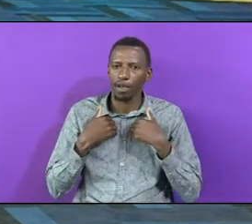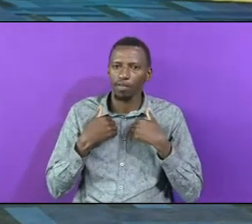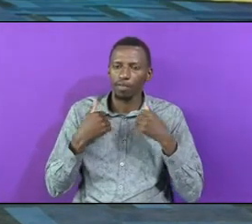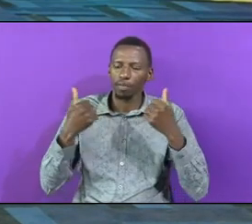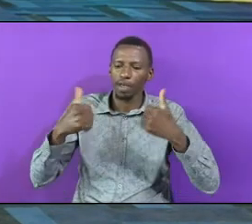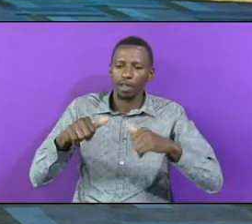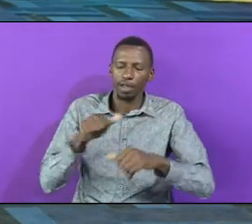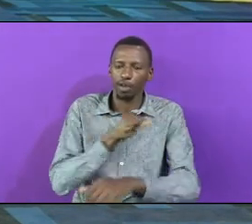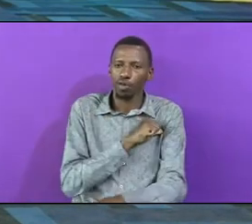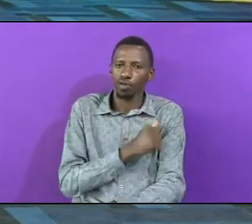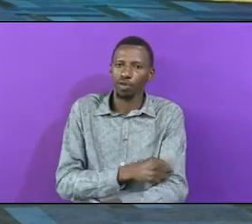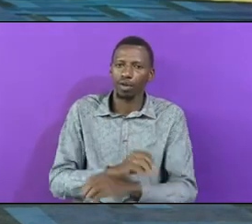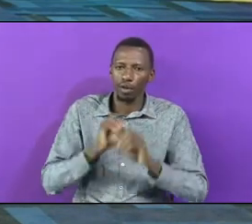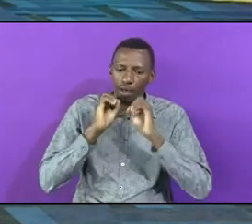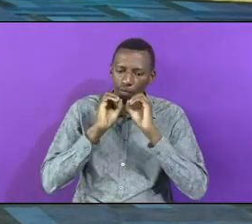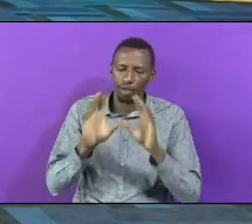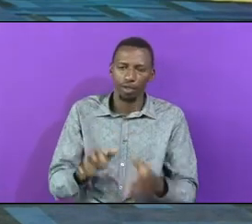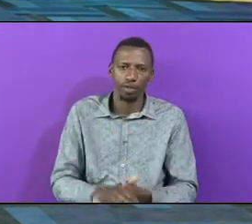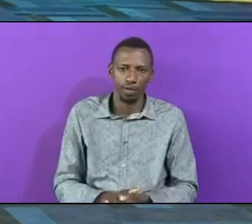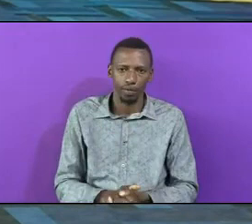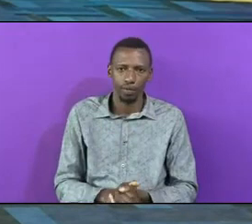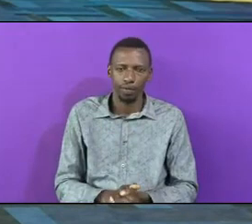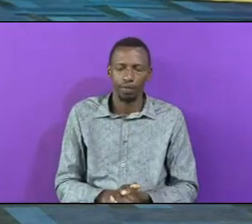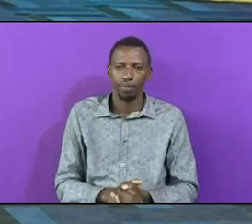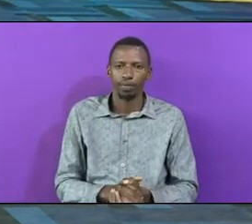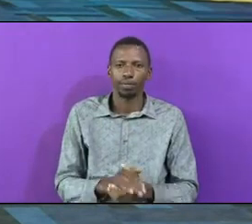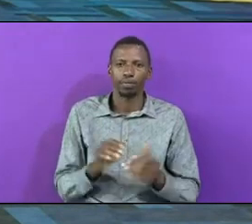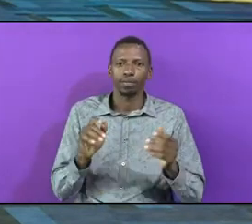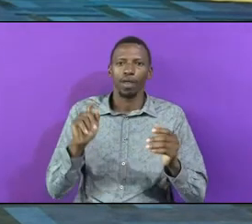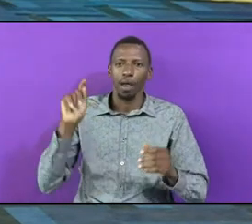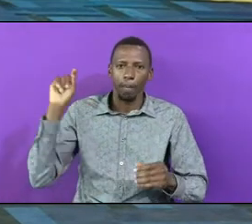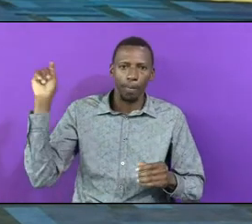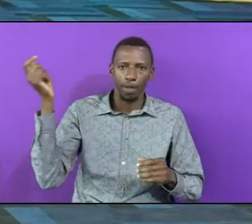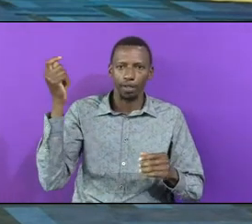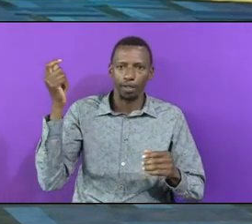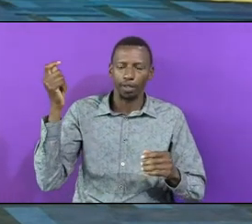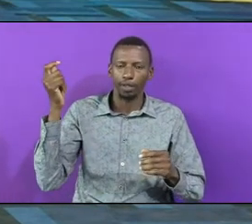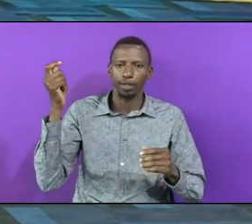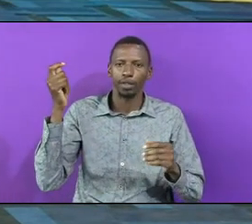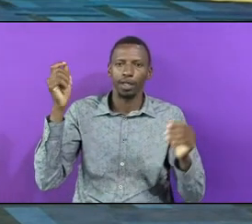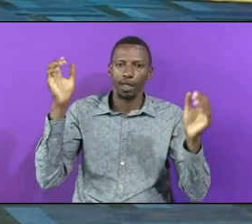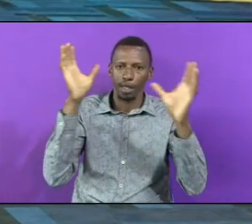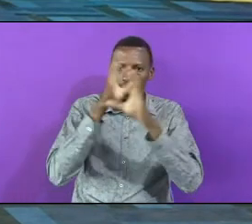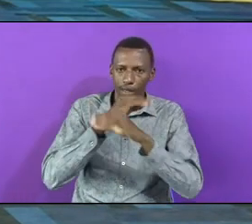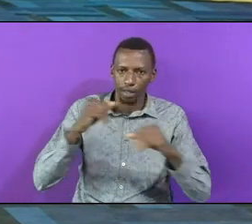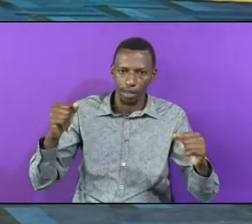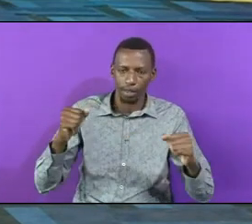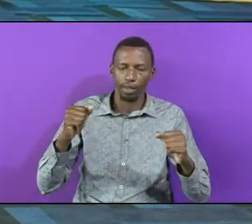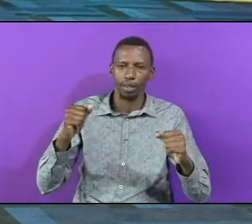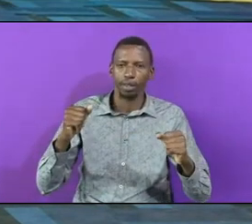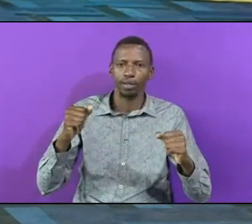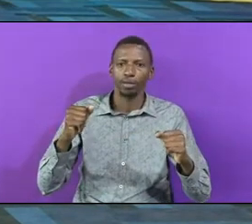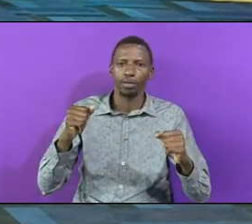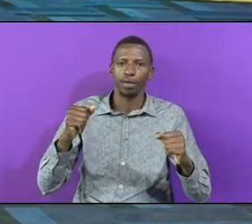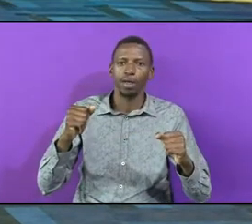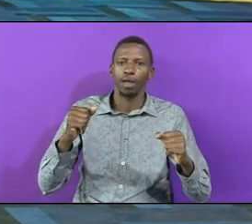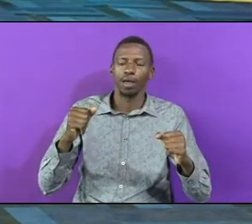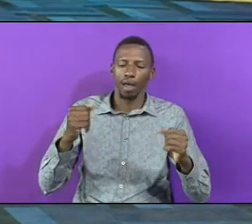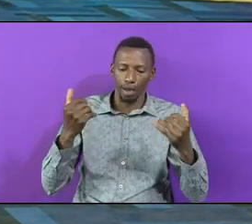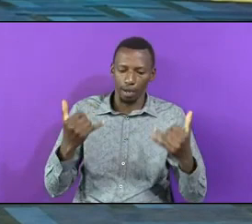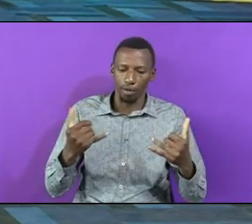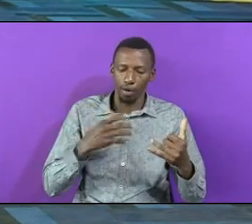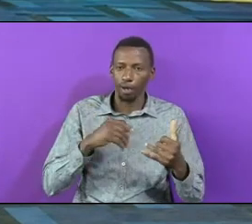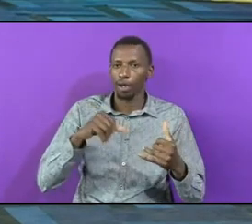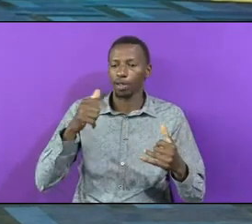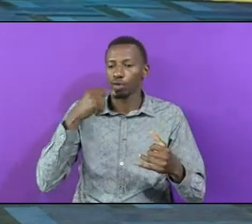Any authority The president Of Kenya And the coming one Has no what